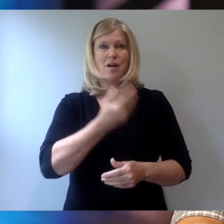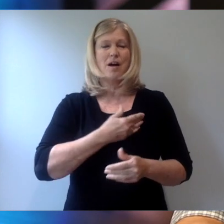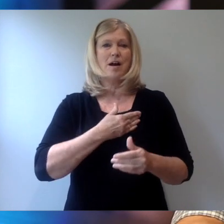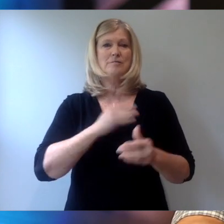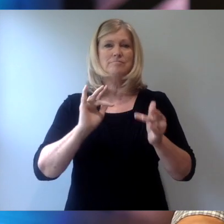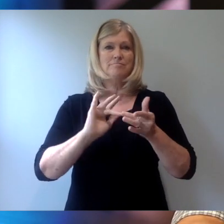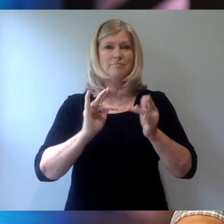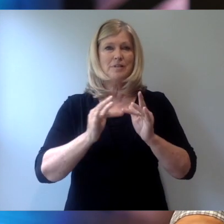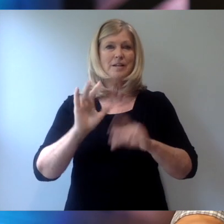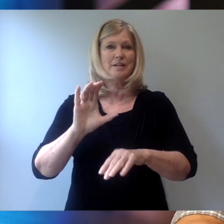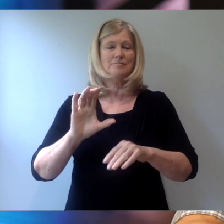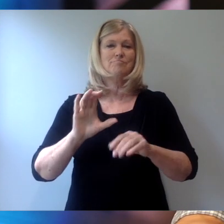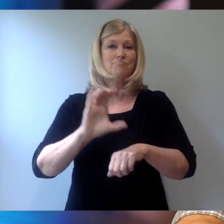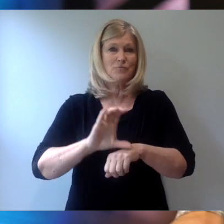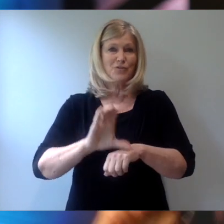assembly.